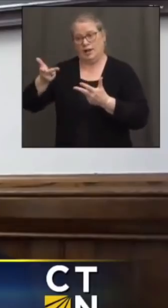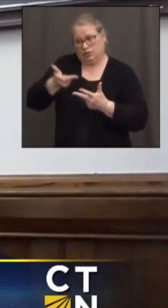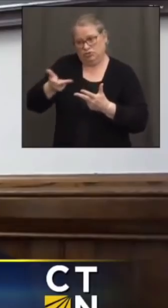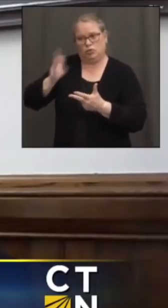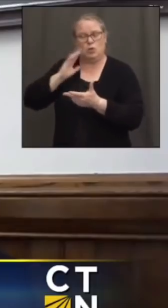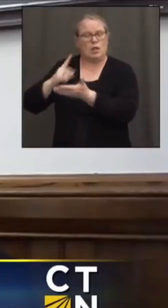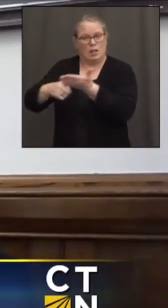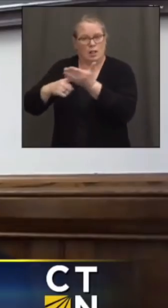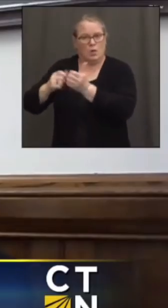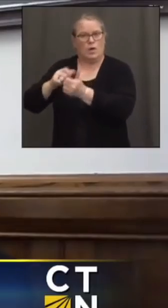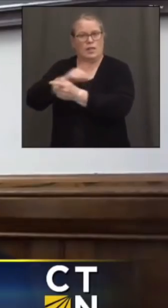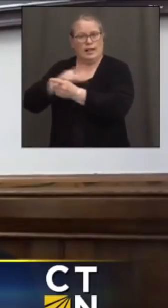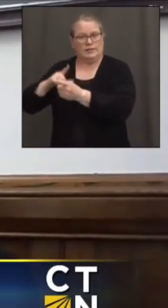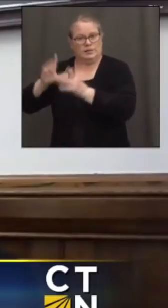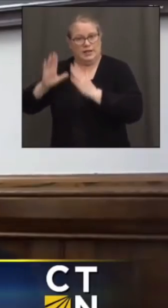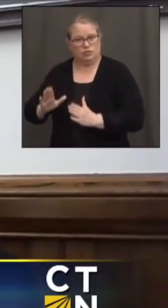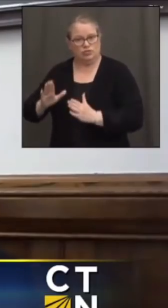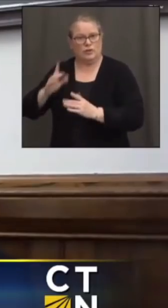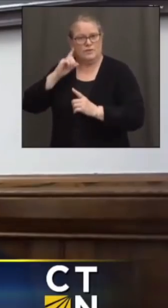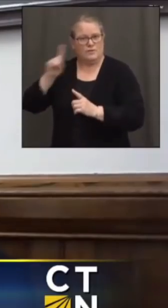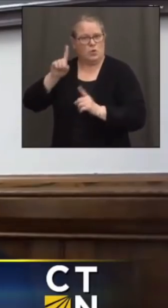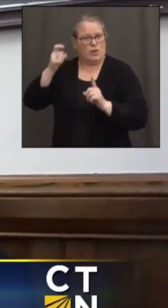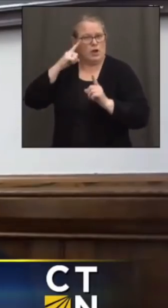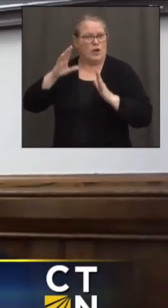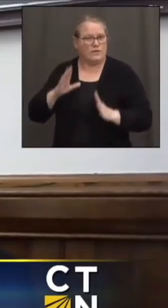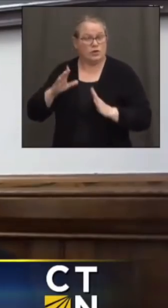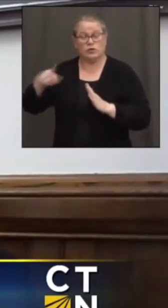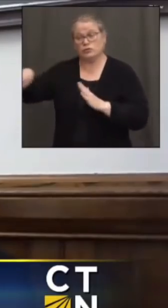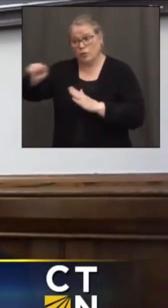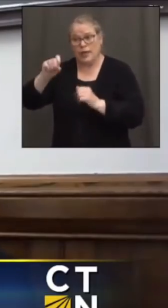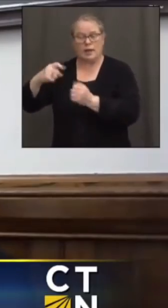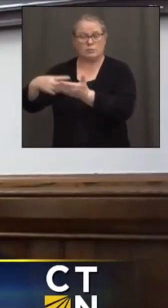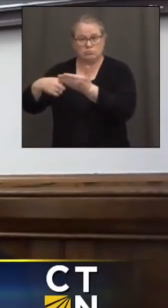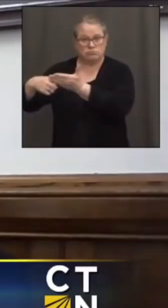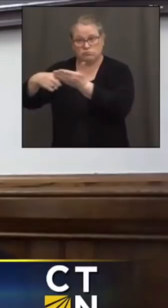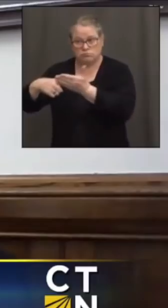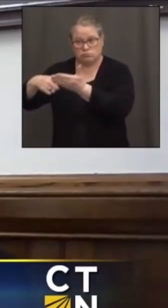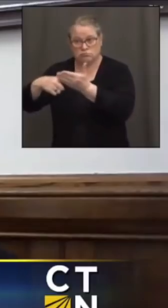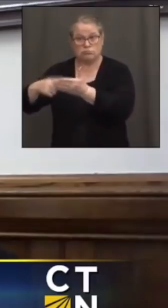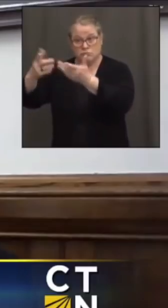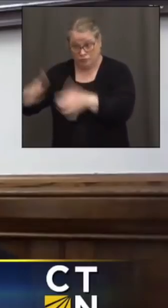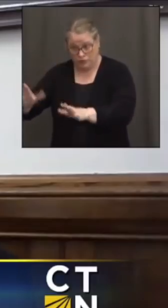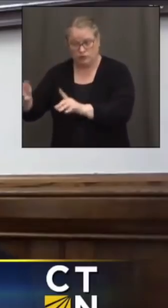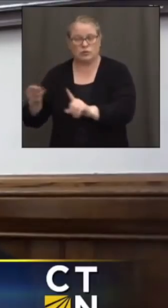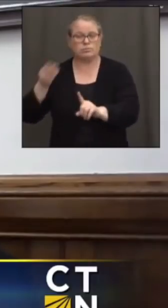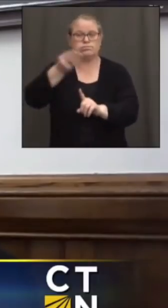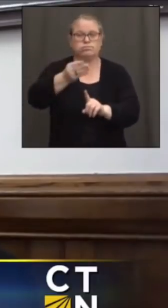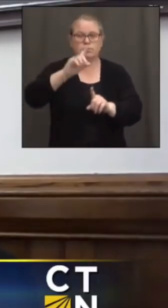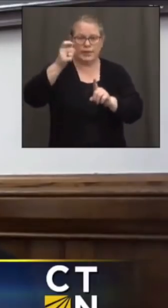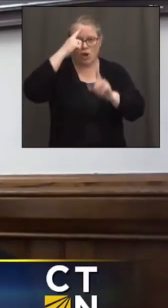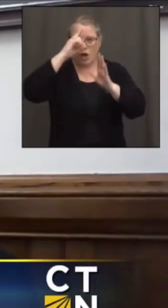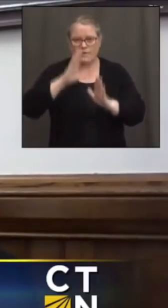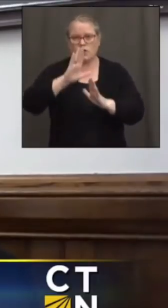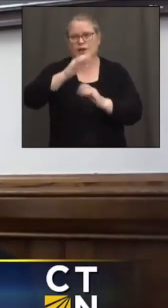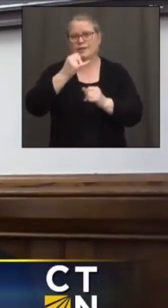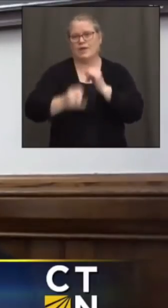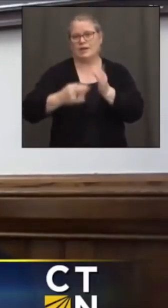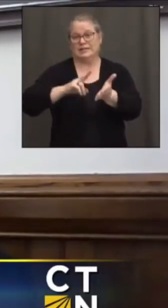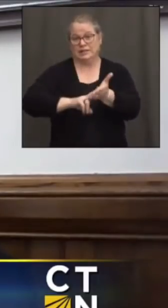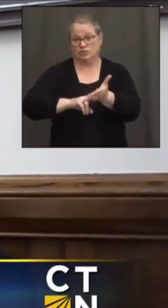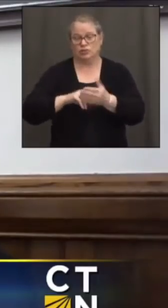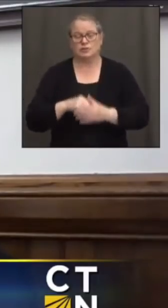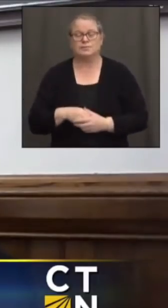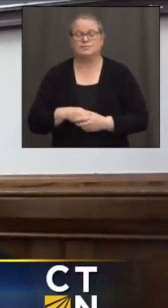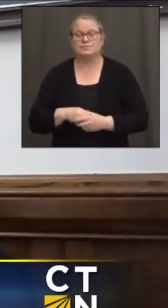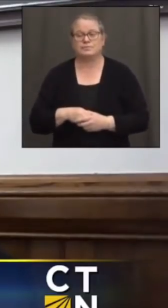can take it up in earnest in both chambers and to the governor's desk for his final signature. We just received today final guidance